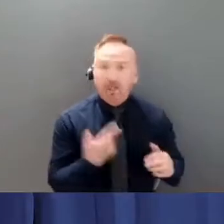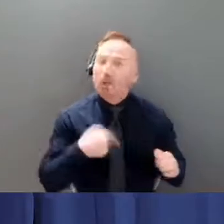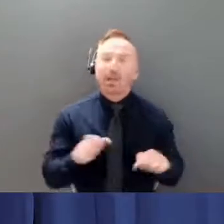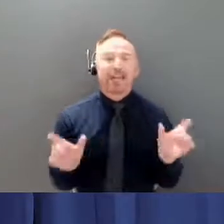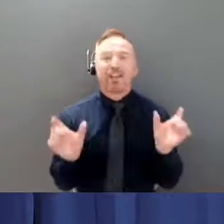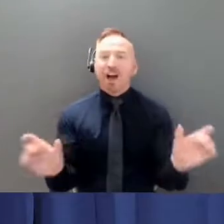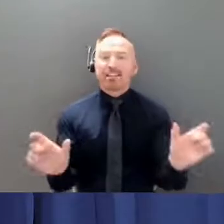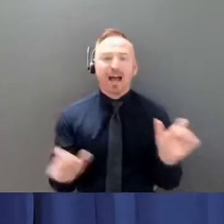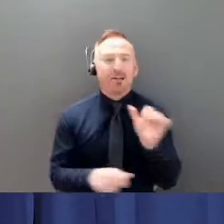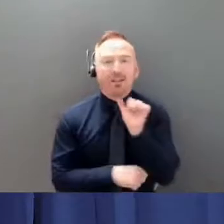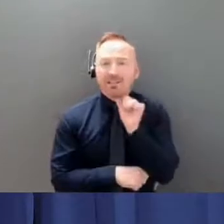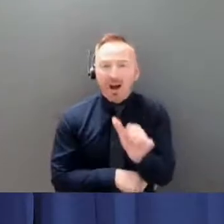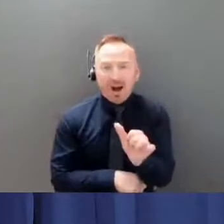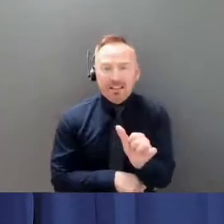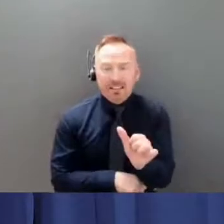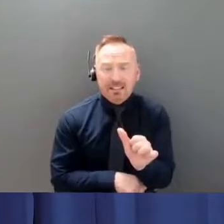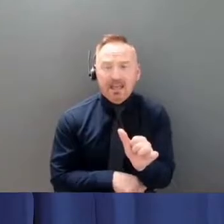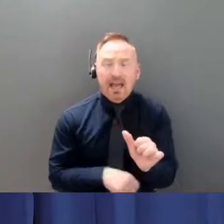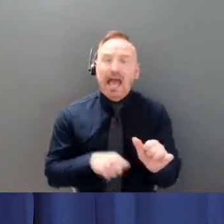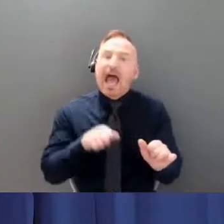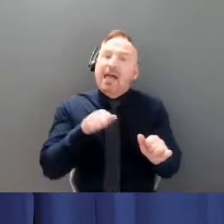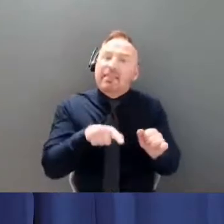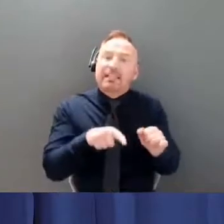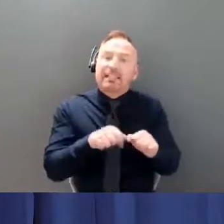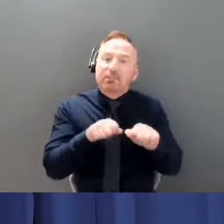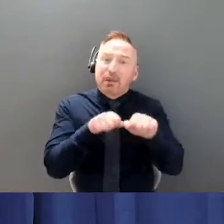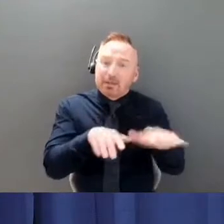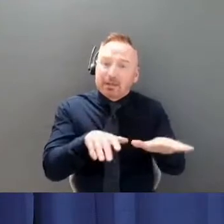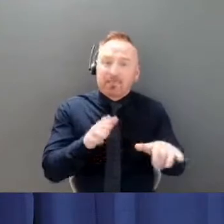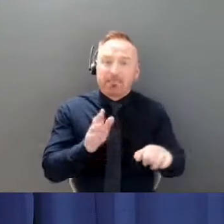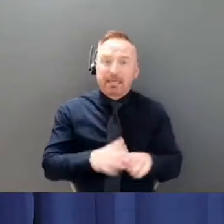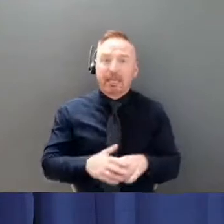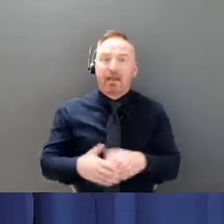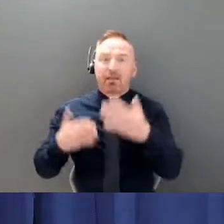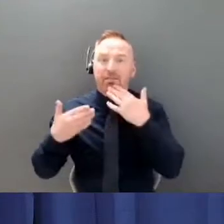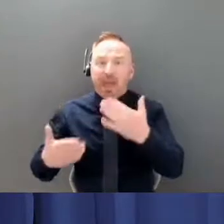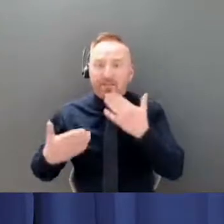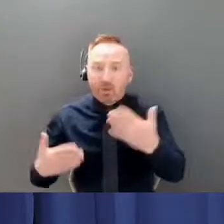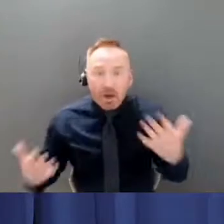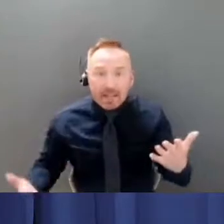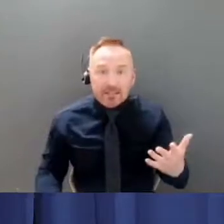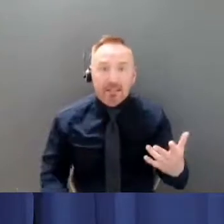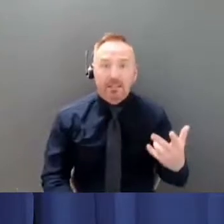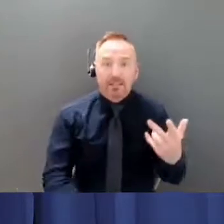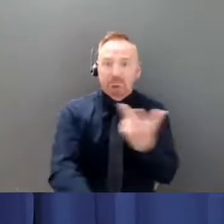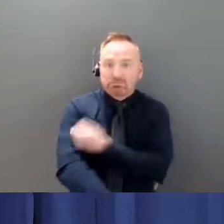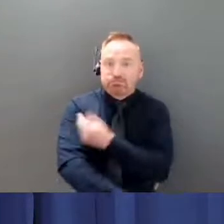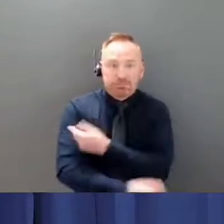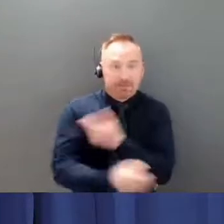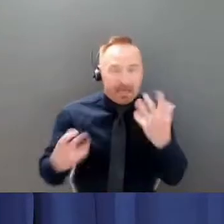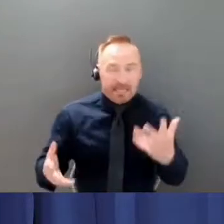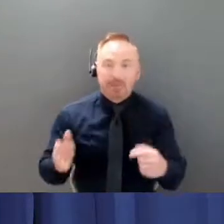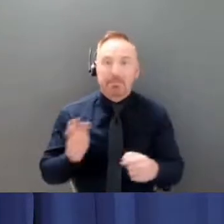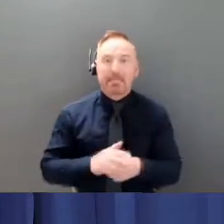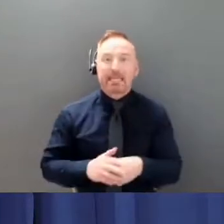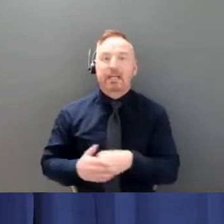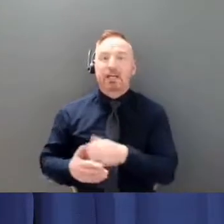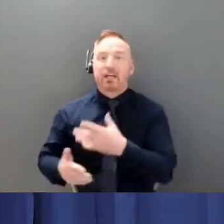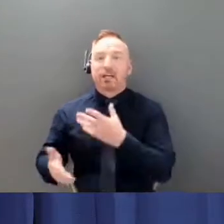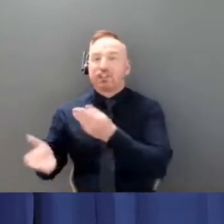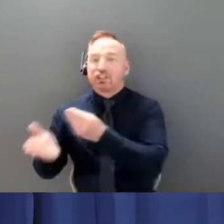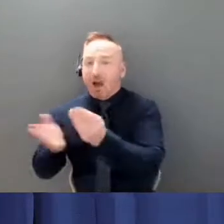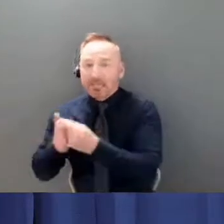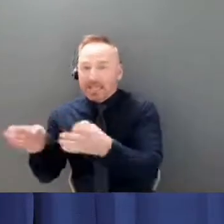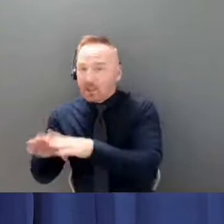it is thanks to that high vaccination rate that we do not have to close retail stores or personal care services or medical clinics